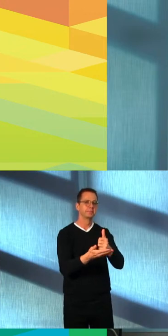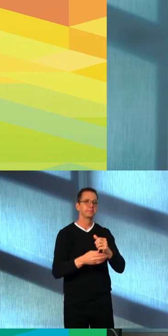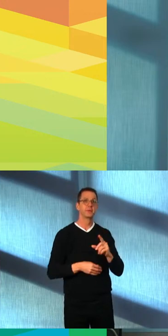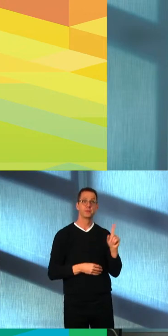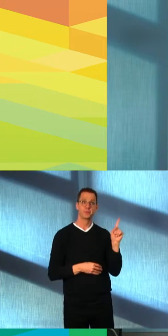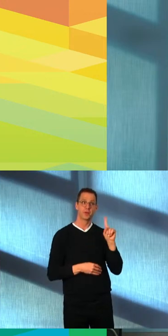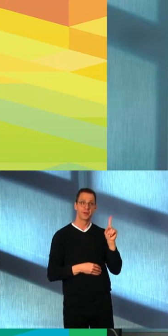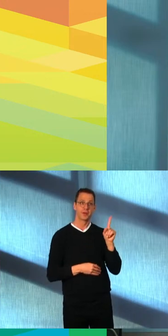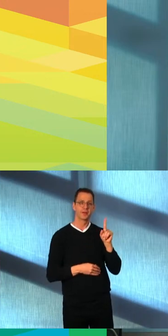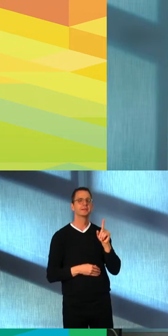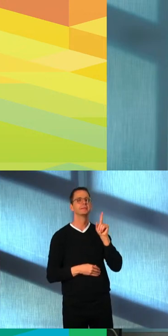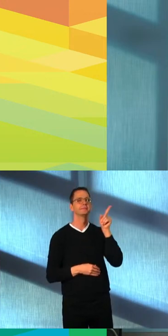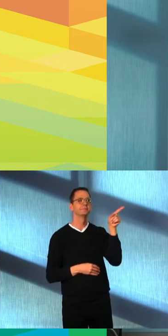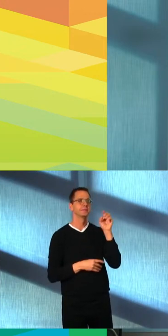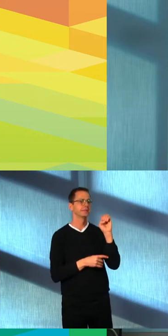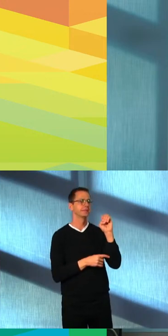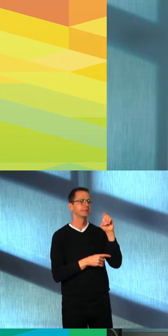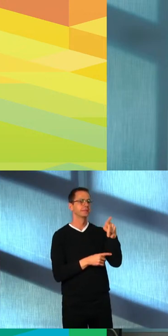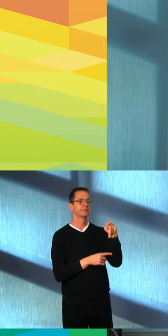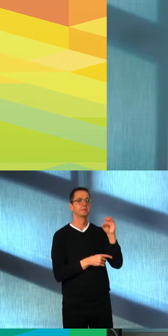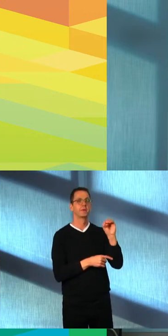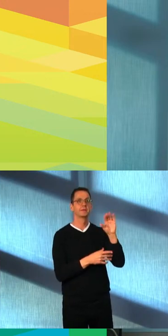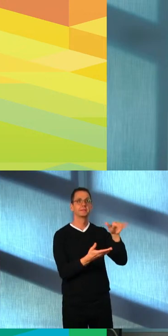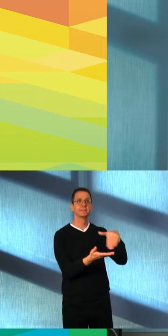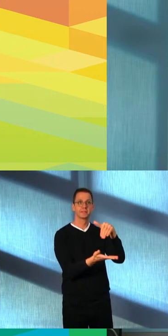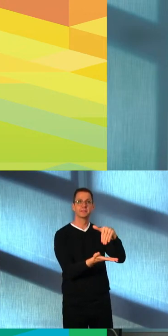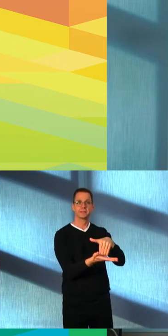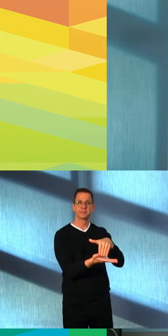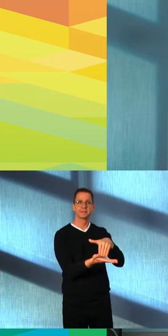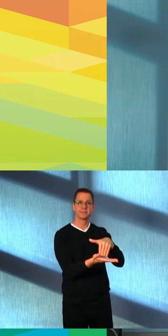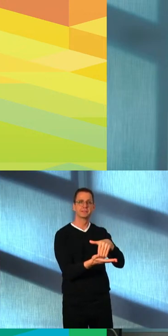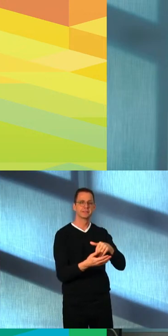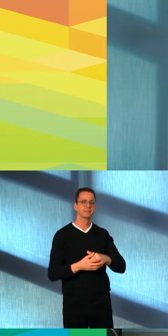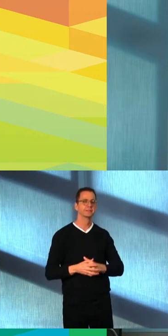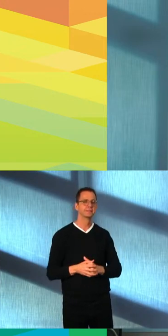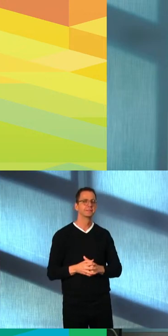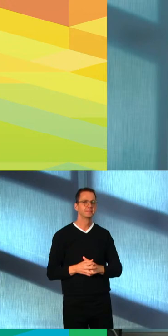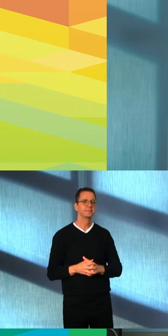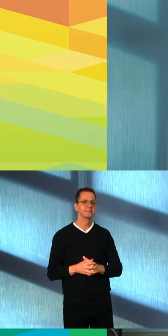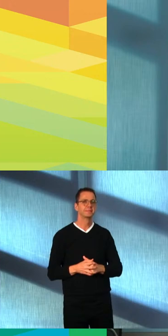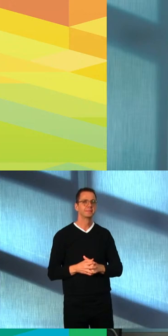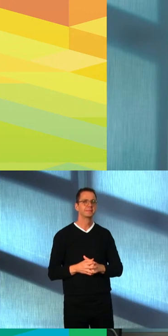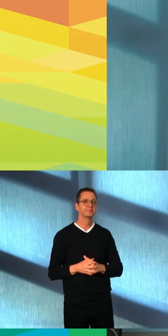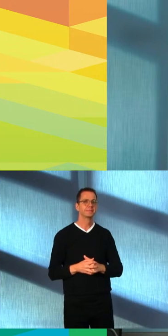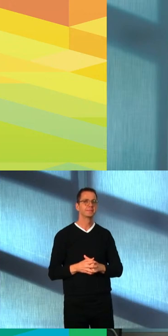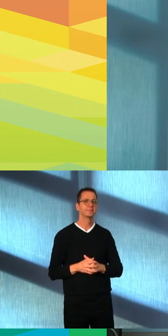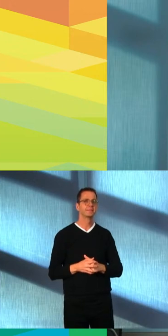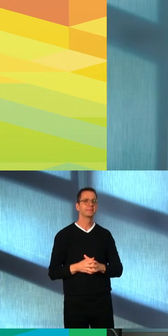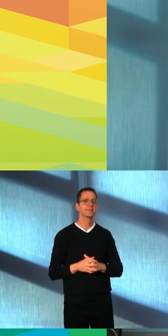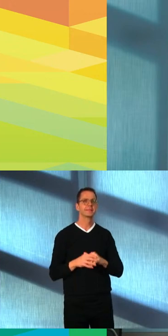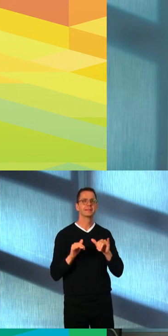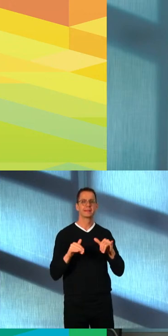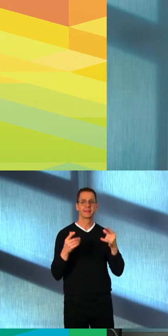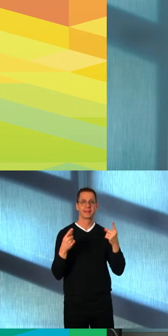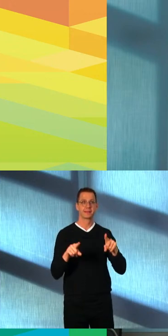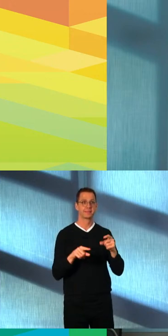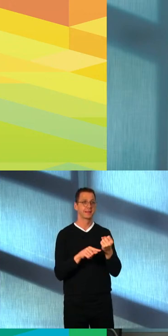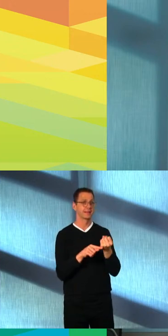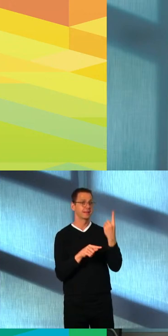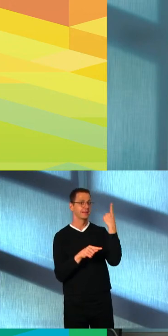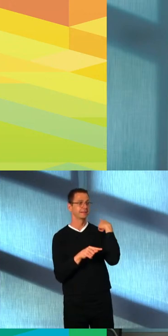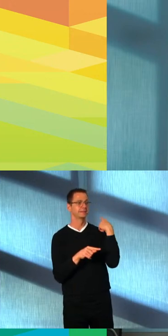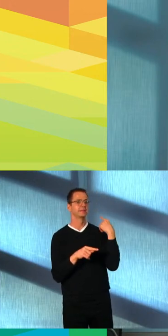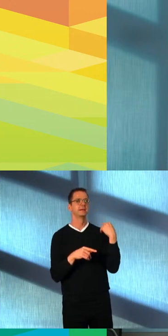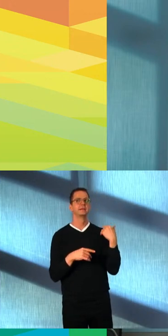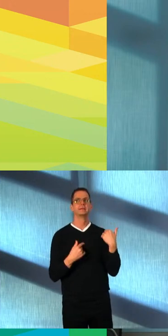this crisis, has symbolized the ongoing and collaborative working relationship between the City and Alberta Health Services. And